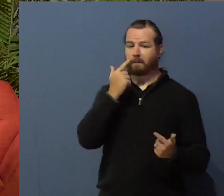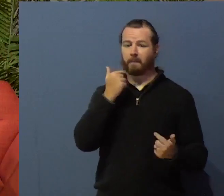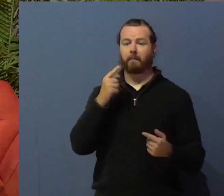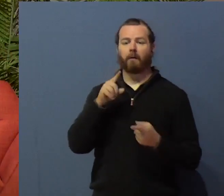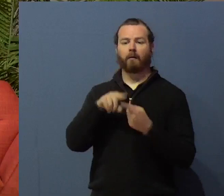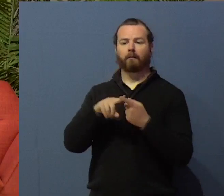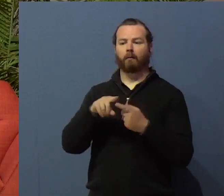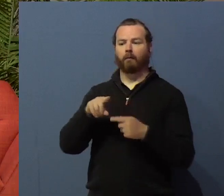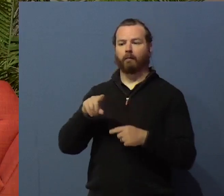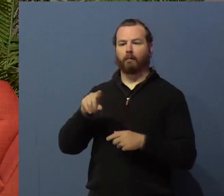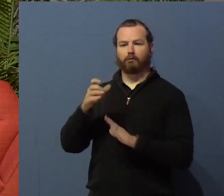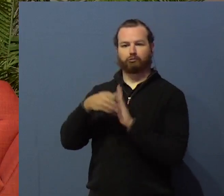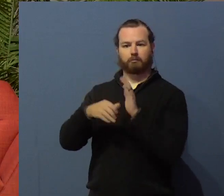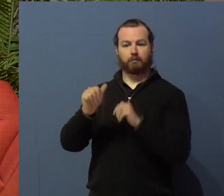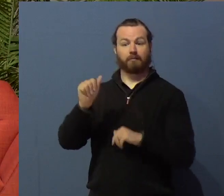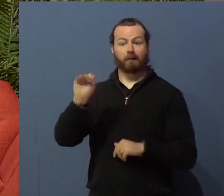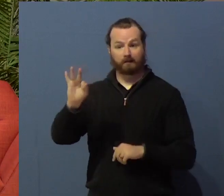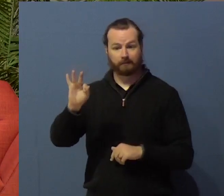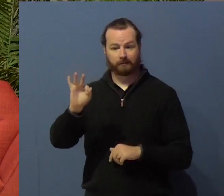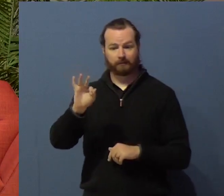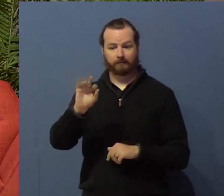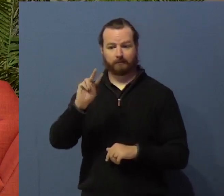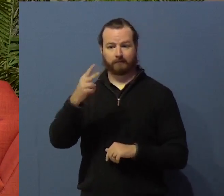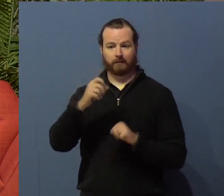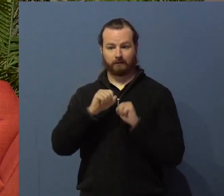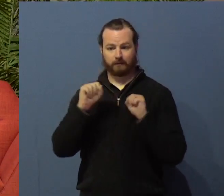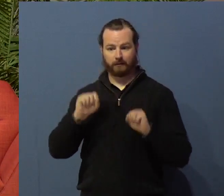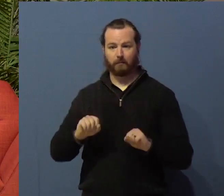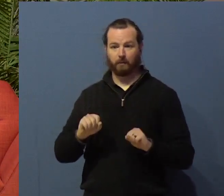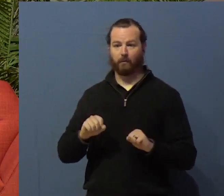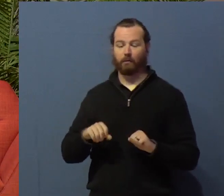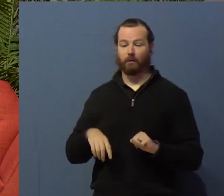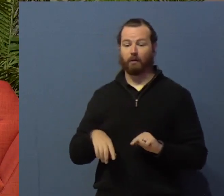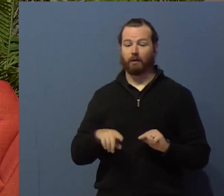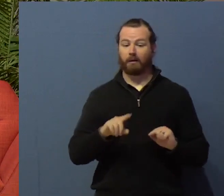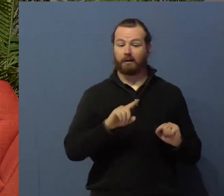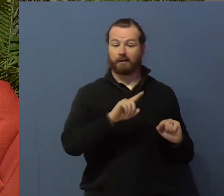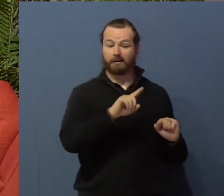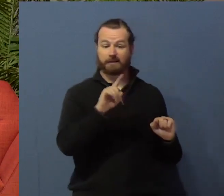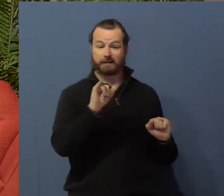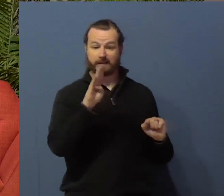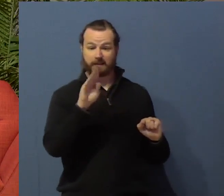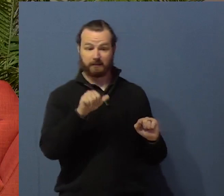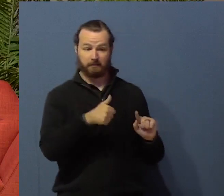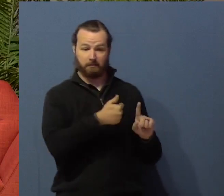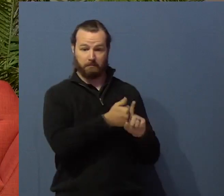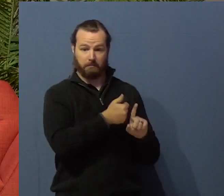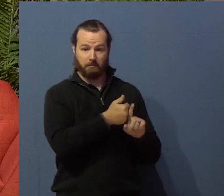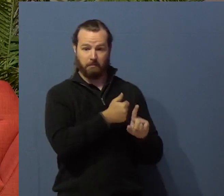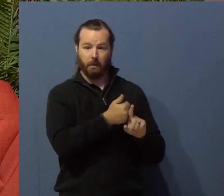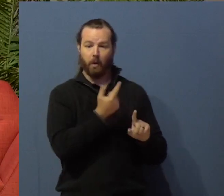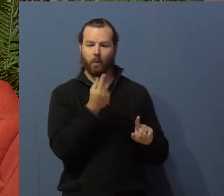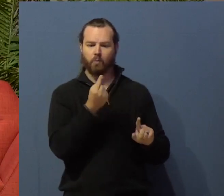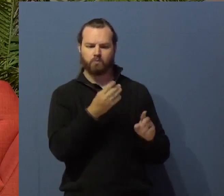And Ziba is about ready to take all of Mephibosheth's possessions because he's lied to the king.